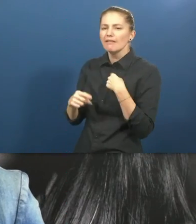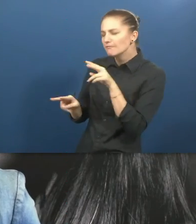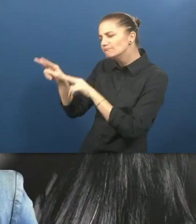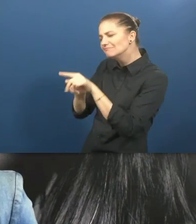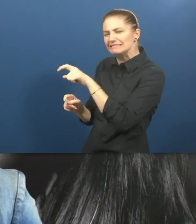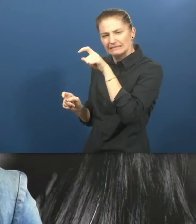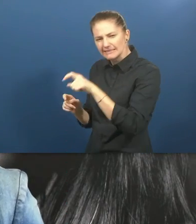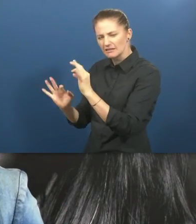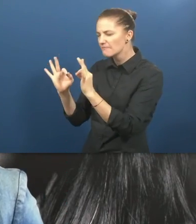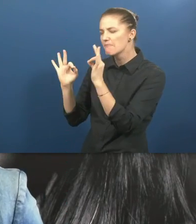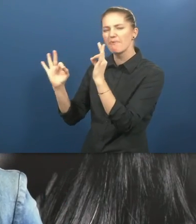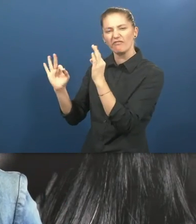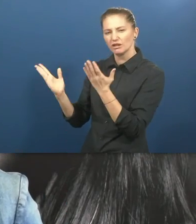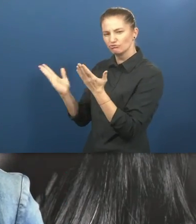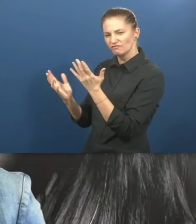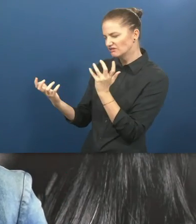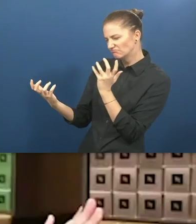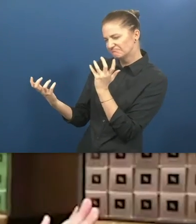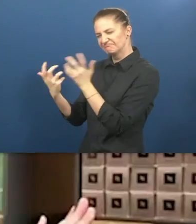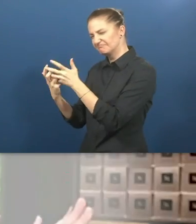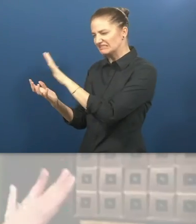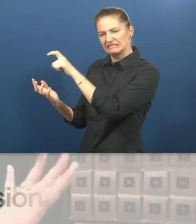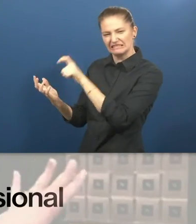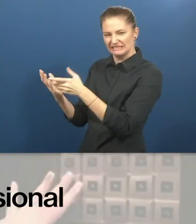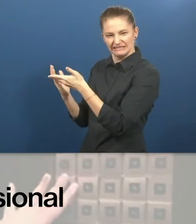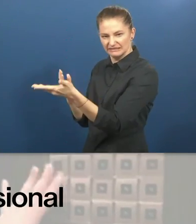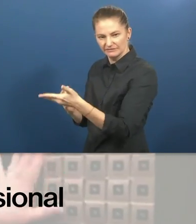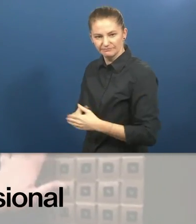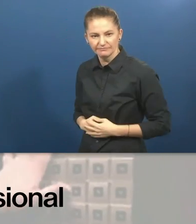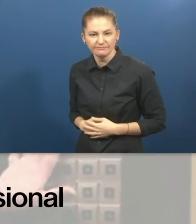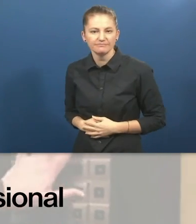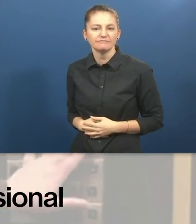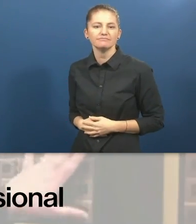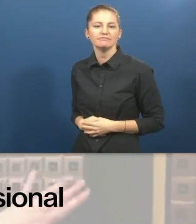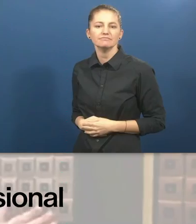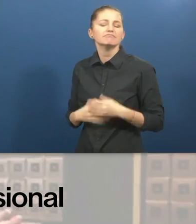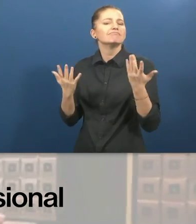to the needs of each institution. What is next for professional inclusion?